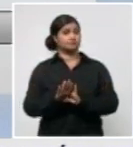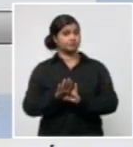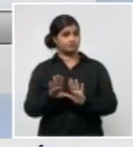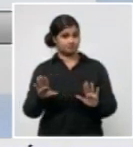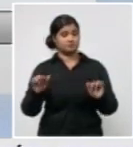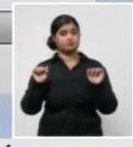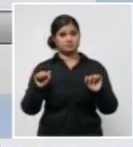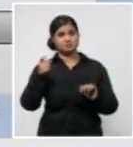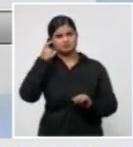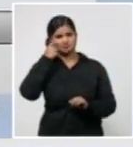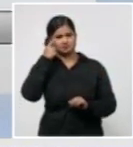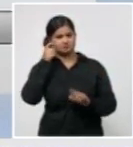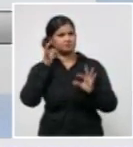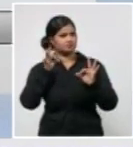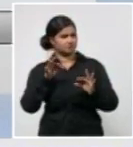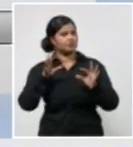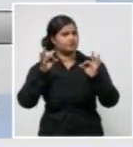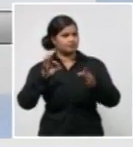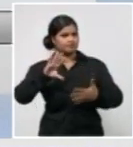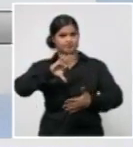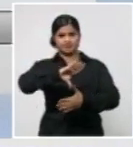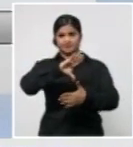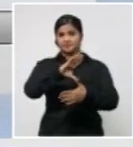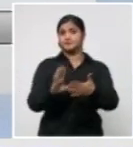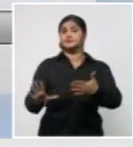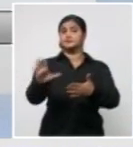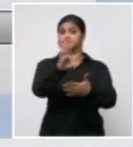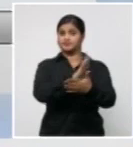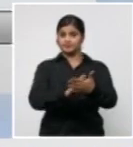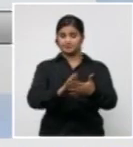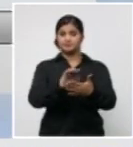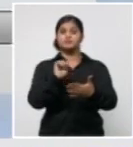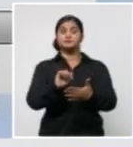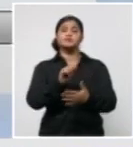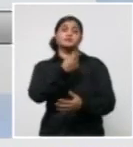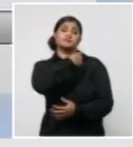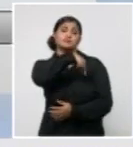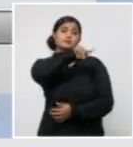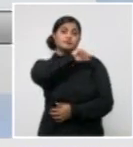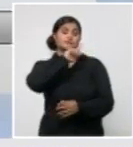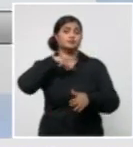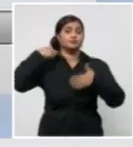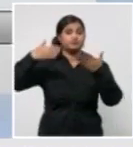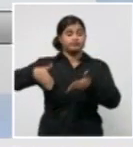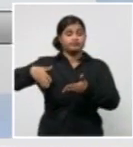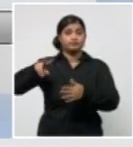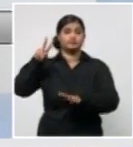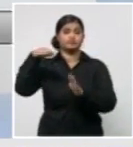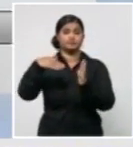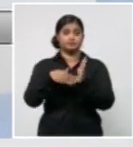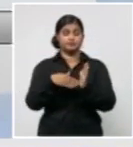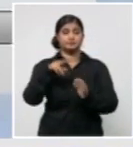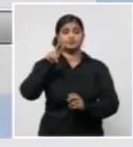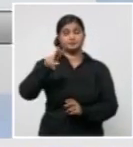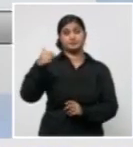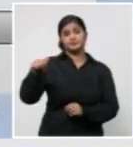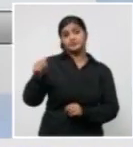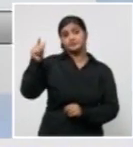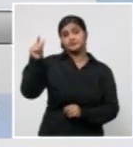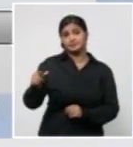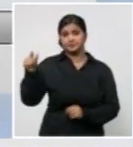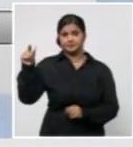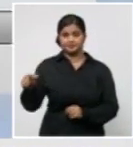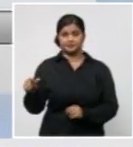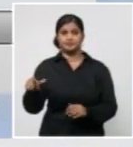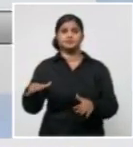.69% of all cases worldwide. 2,210 people died as a result of the virus yesterday,